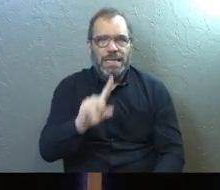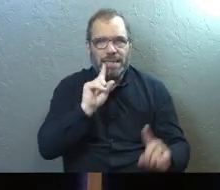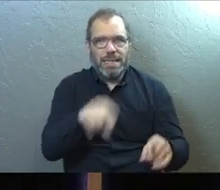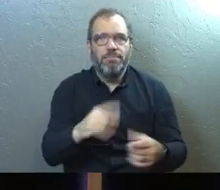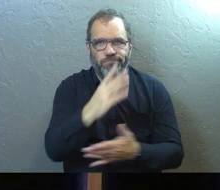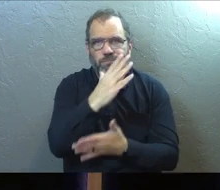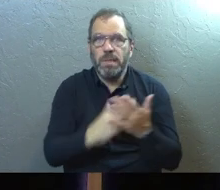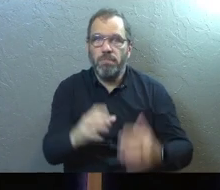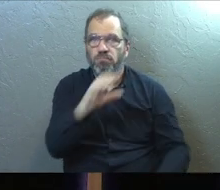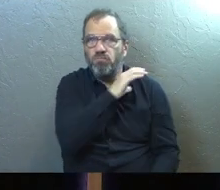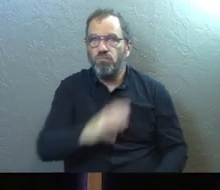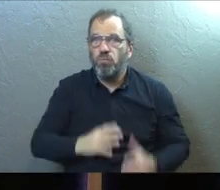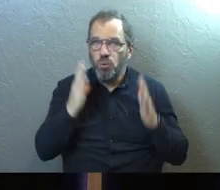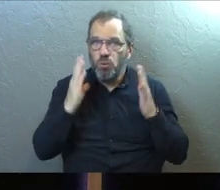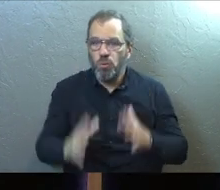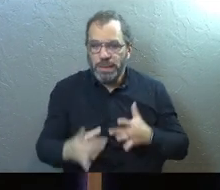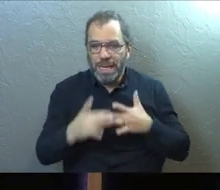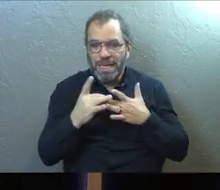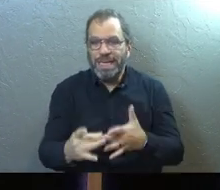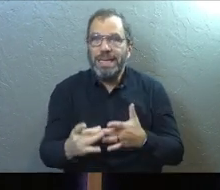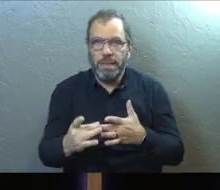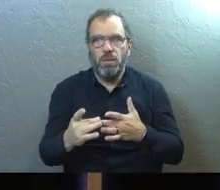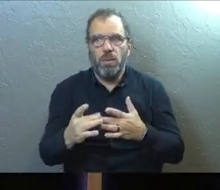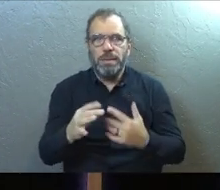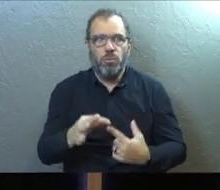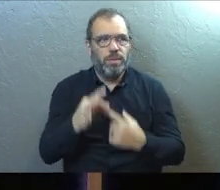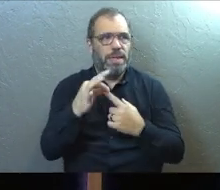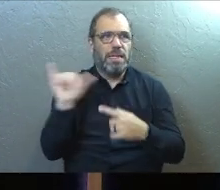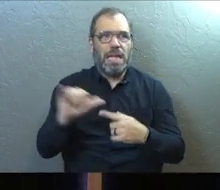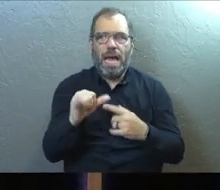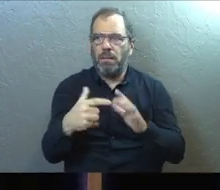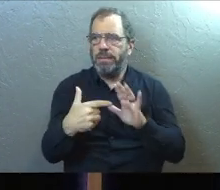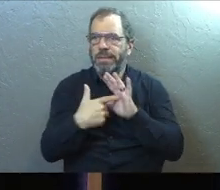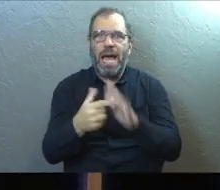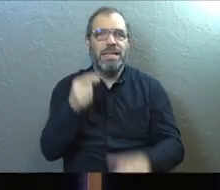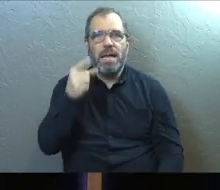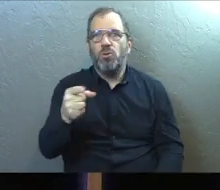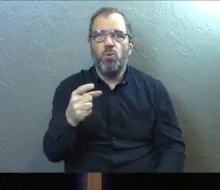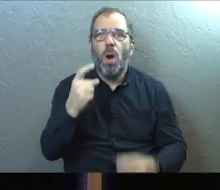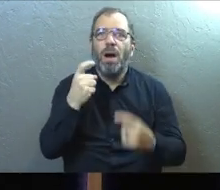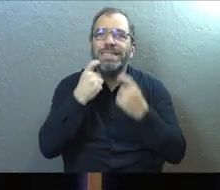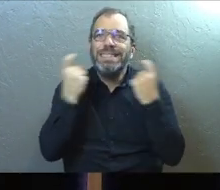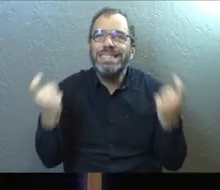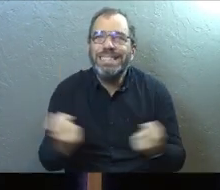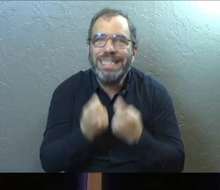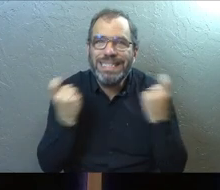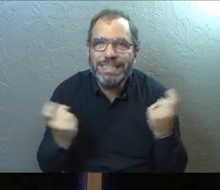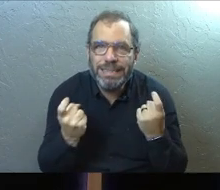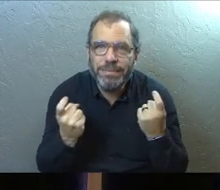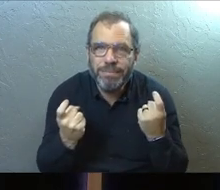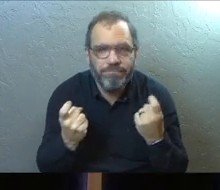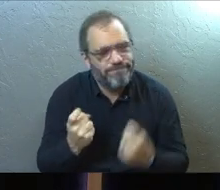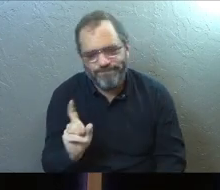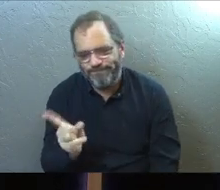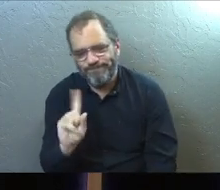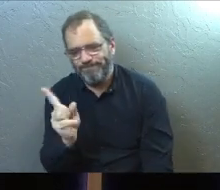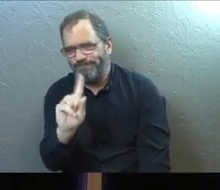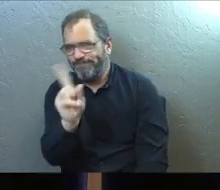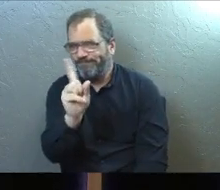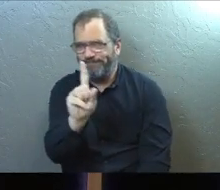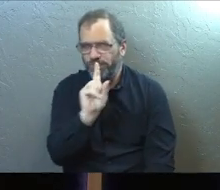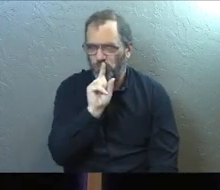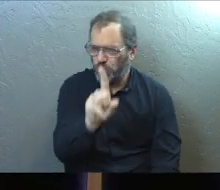answer. Some Christian leaders have treated mental struggles uniquely as if they are a sign that you are in sin. And it's not true.